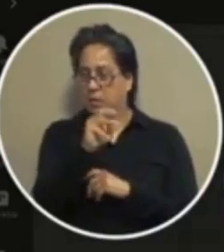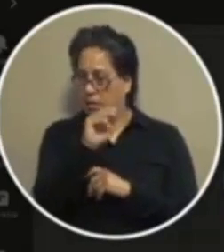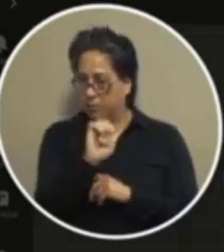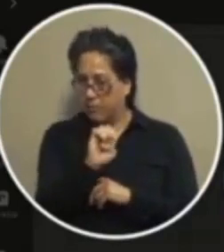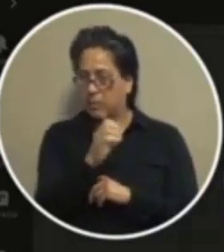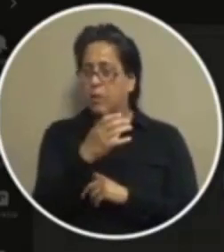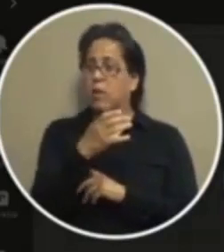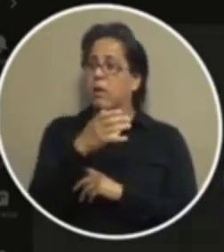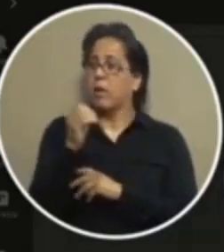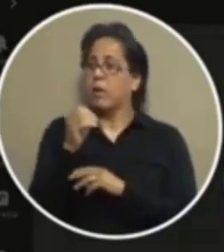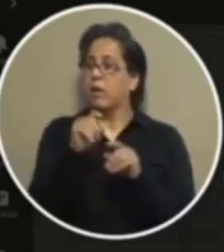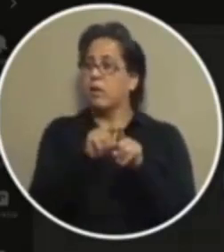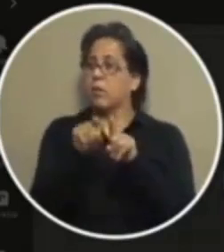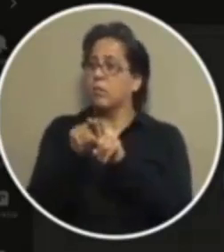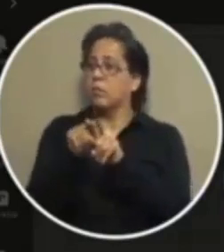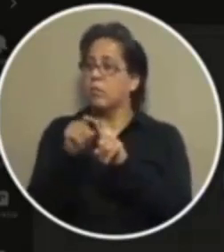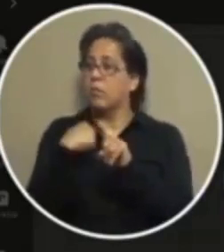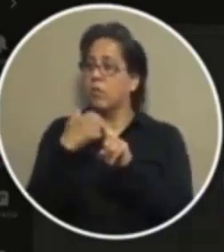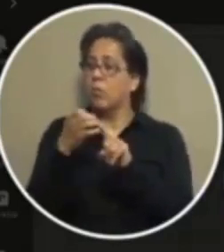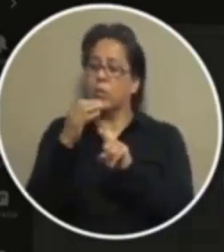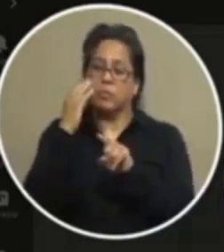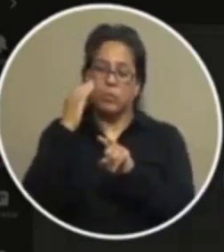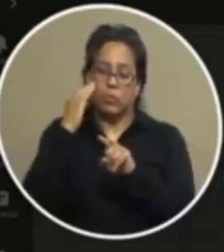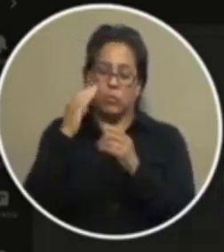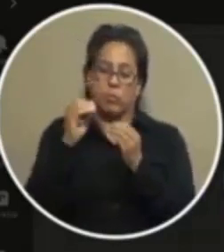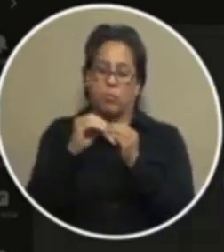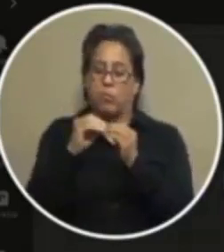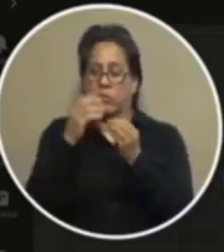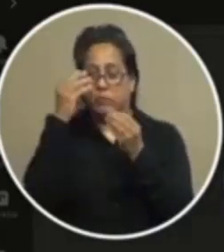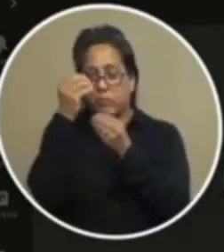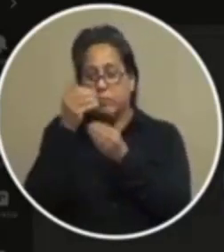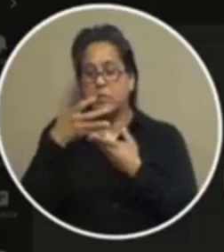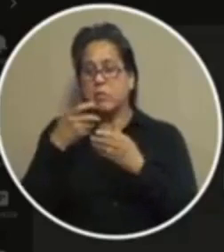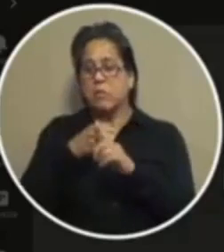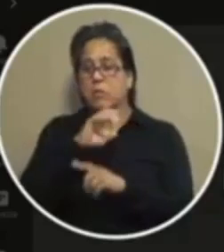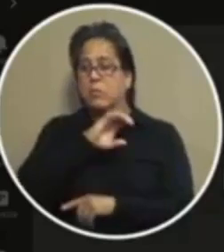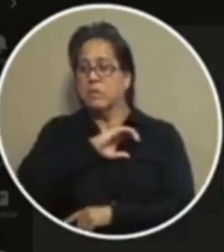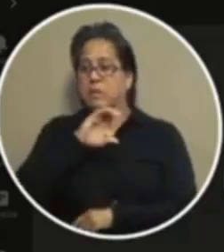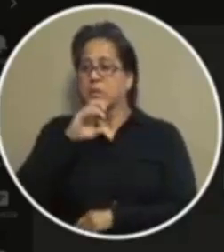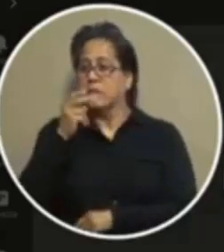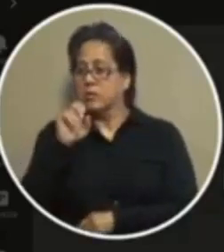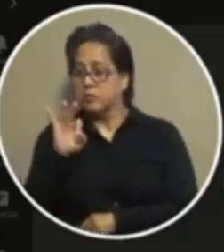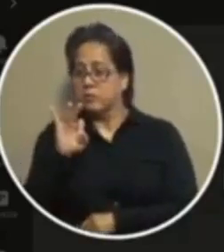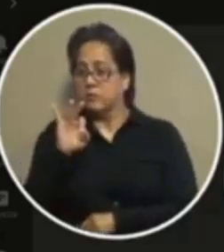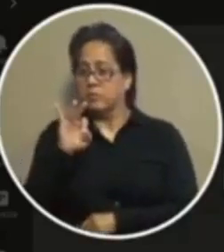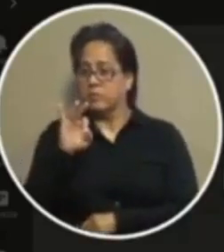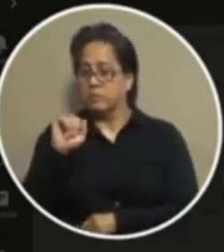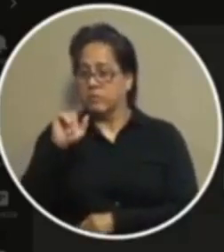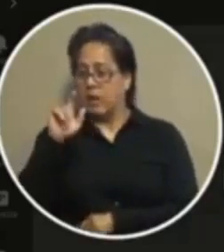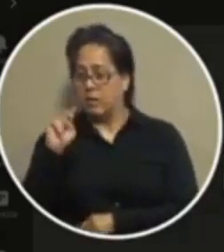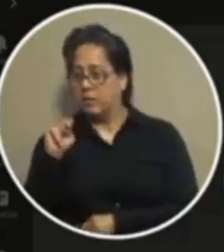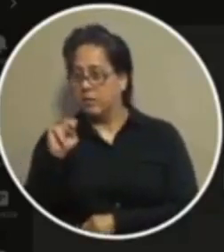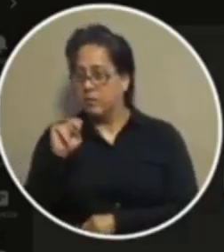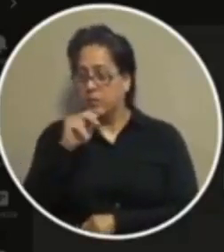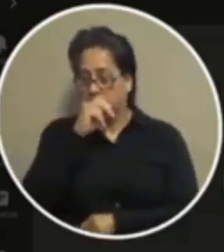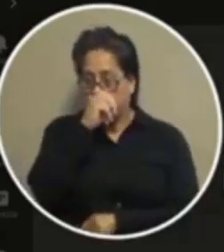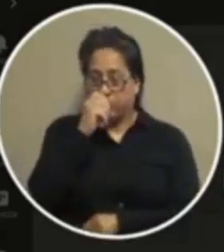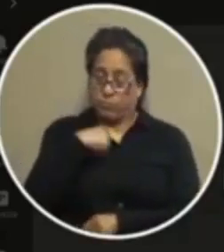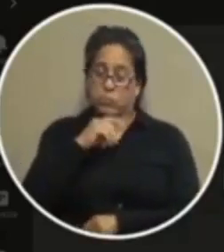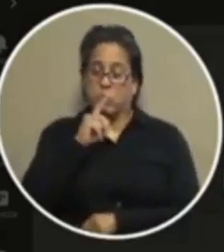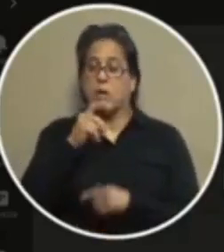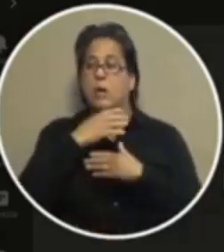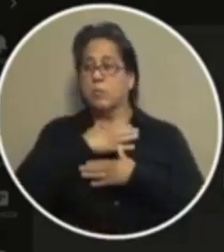and also i wanted to hear back from our police chief ellen and so i really